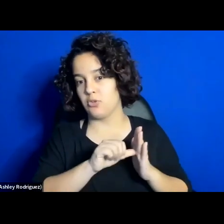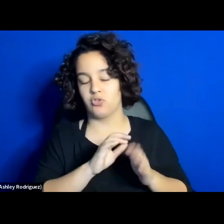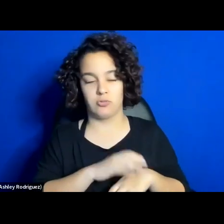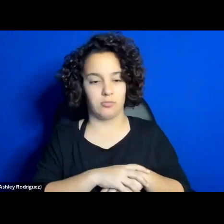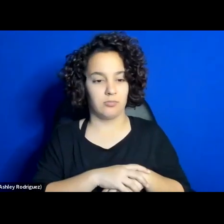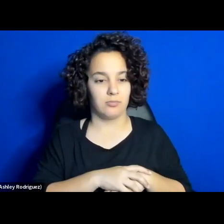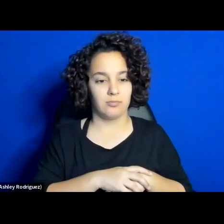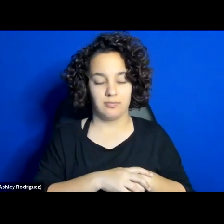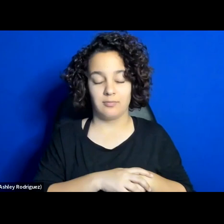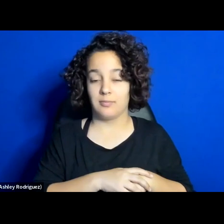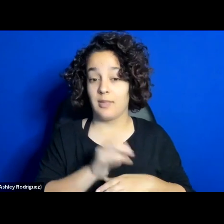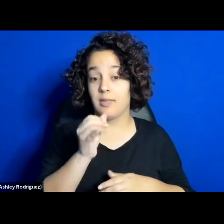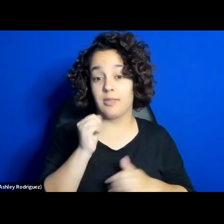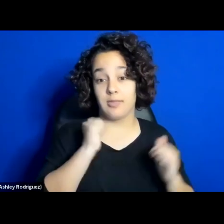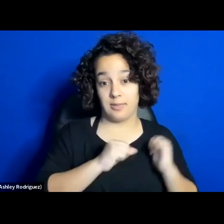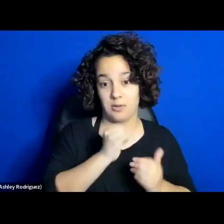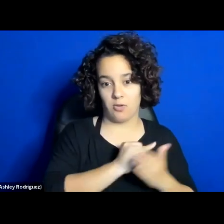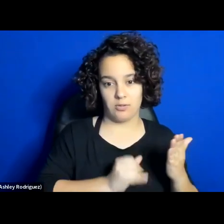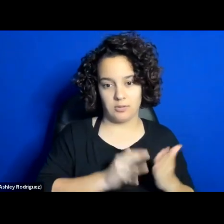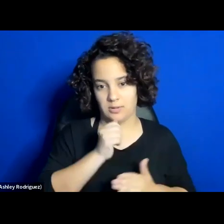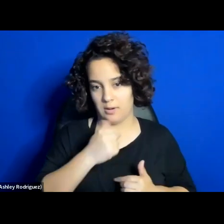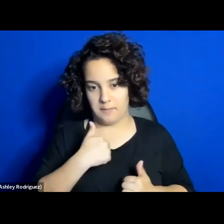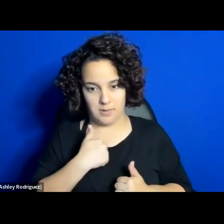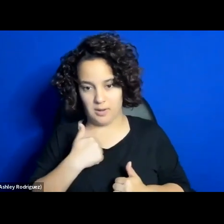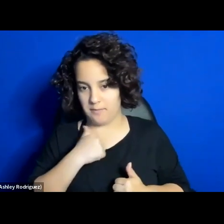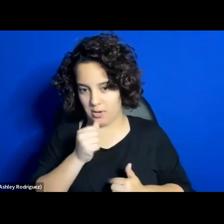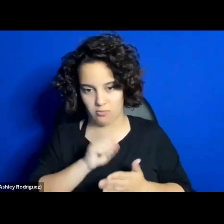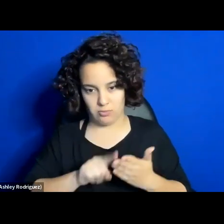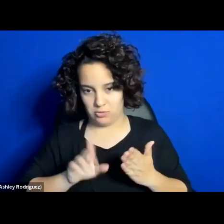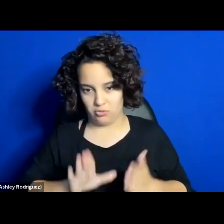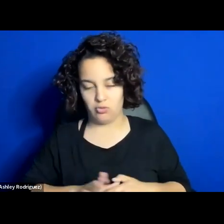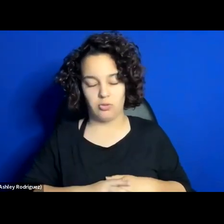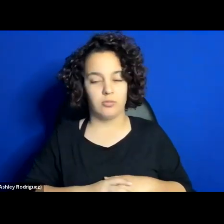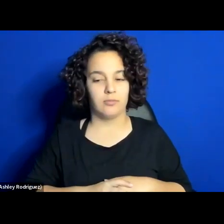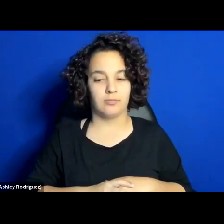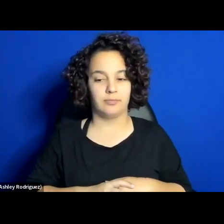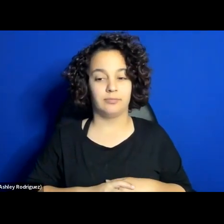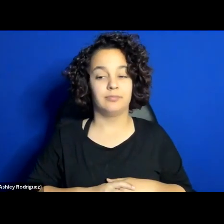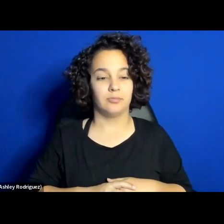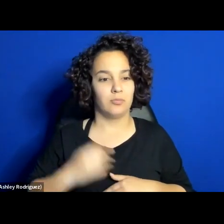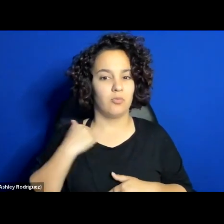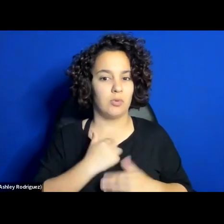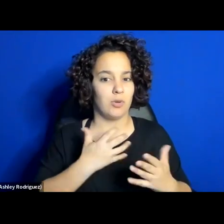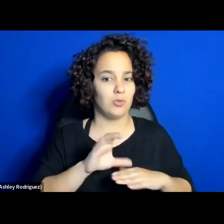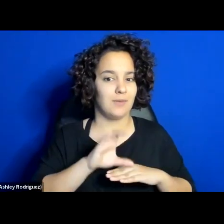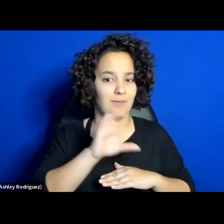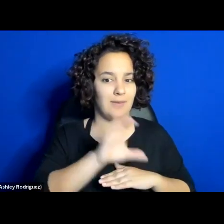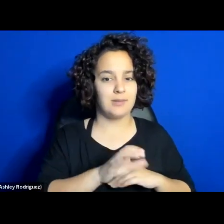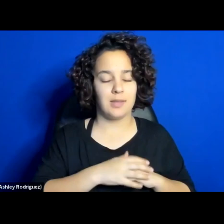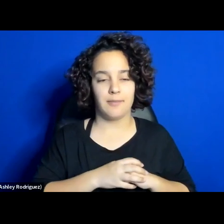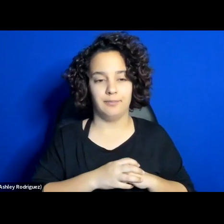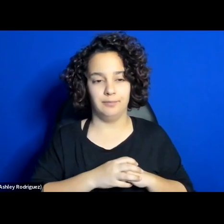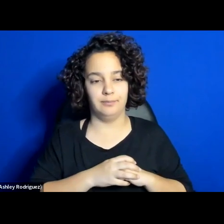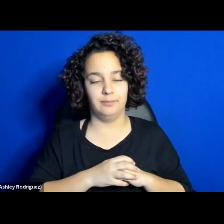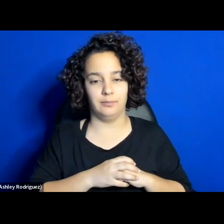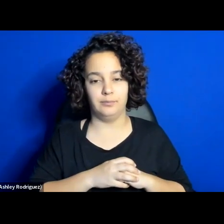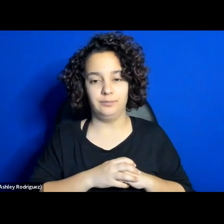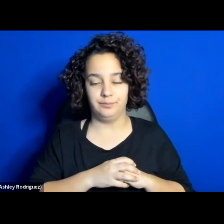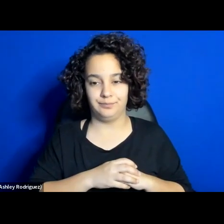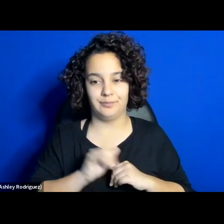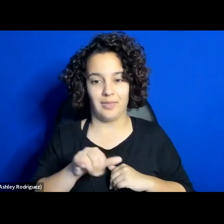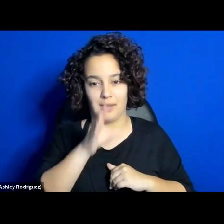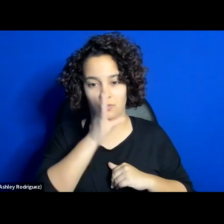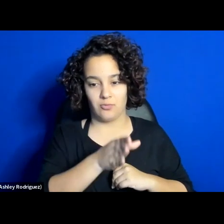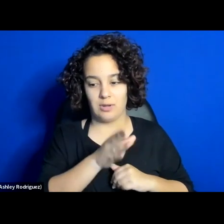artists, not me exactly, I'm not a researcher, really want to invest on, you know, that direct moments